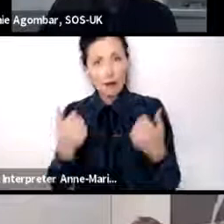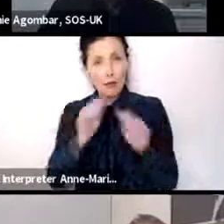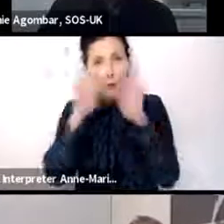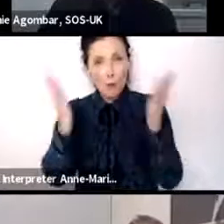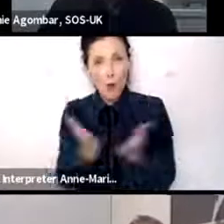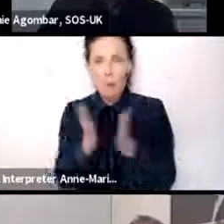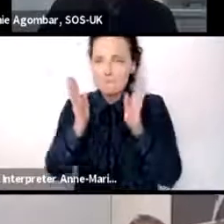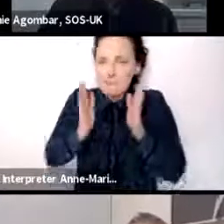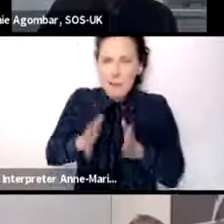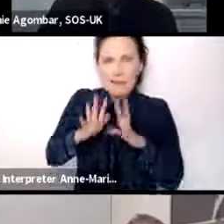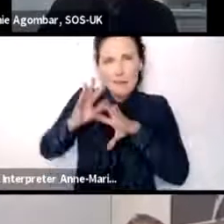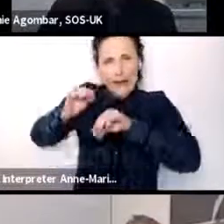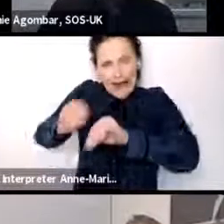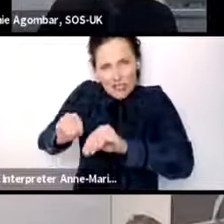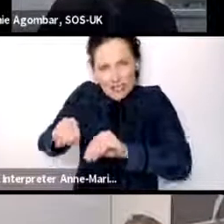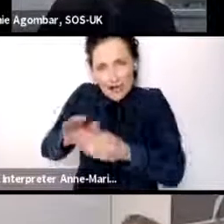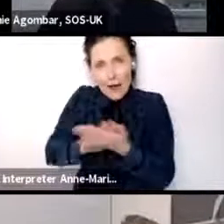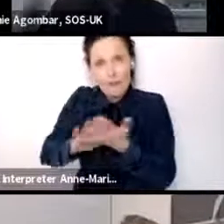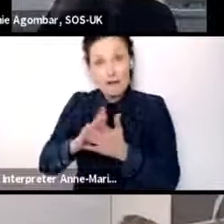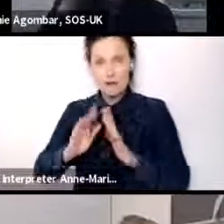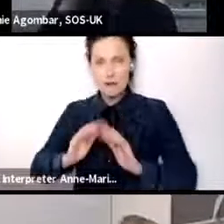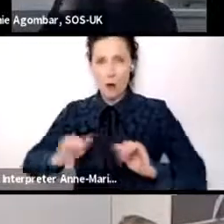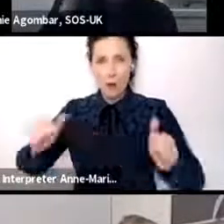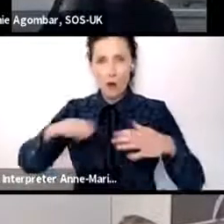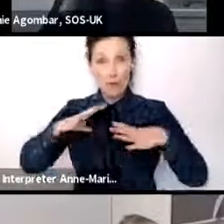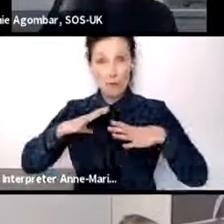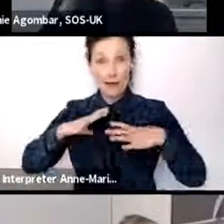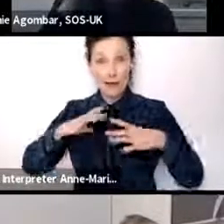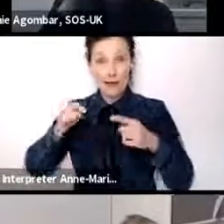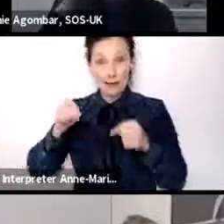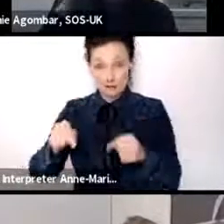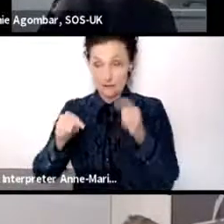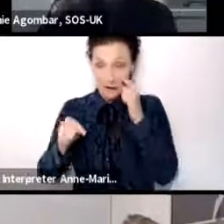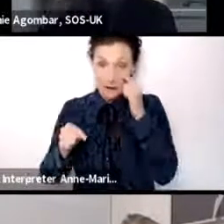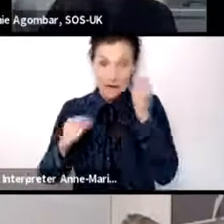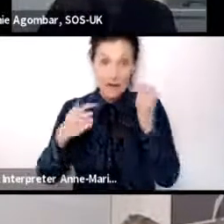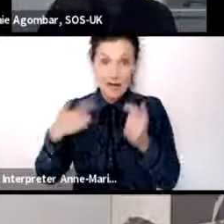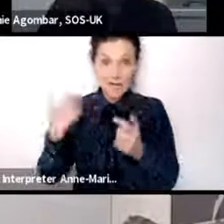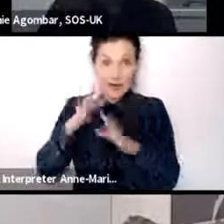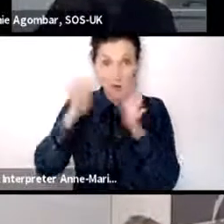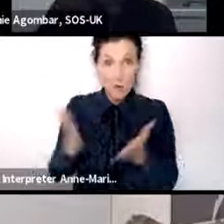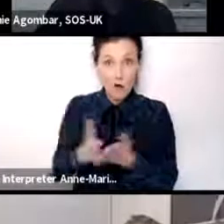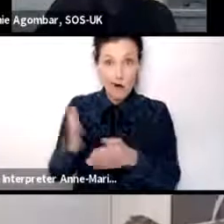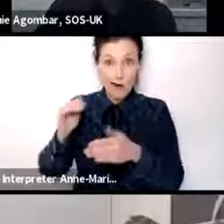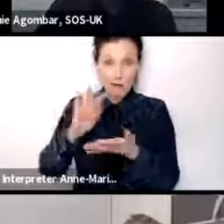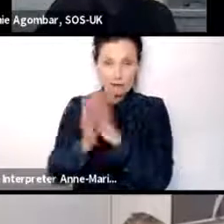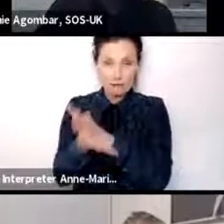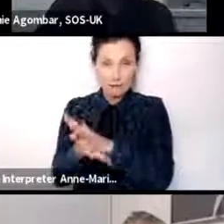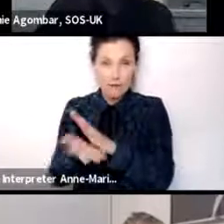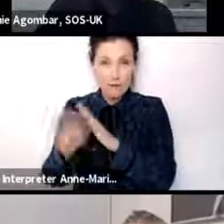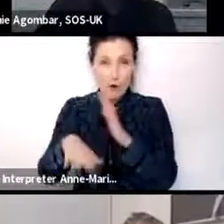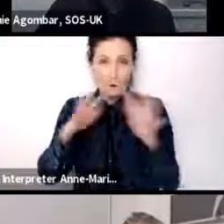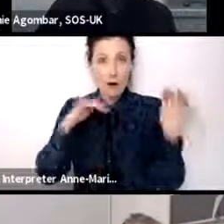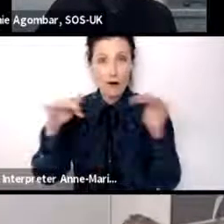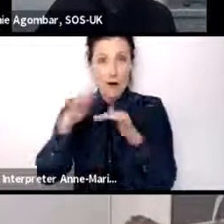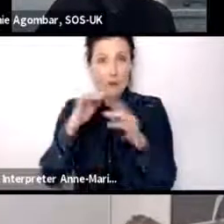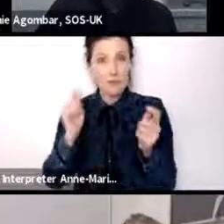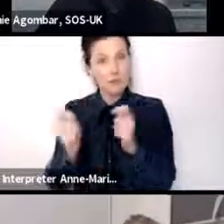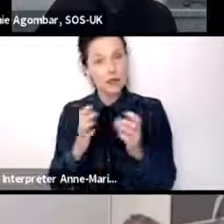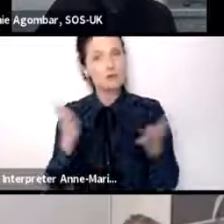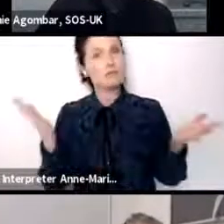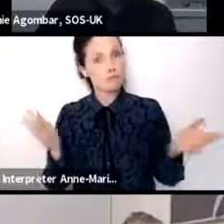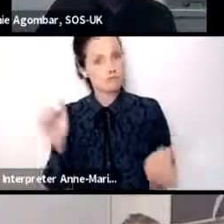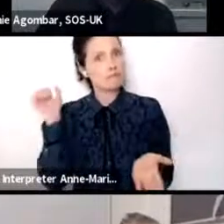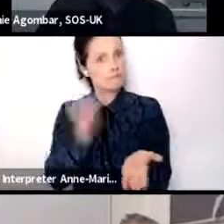educated so that they are well prepared to live in a world affected by climate change. Amen to that, but